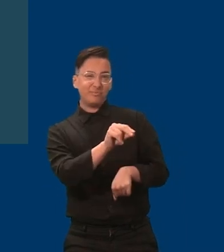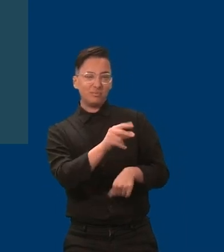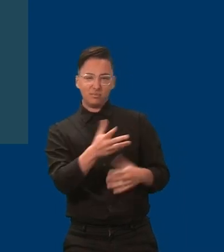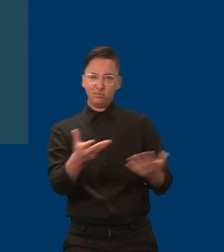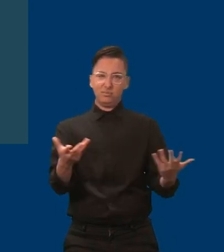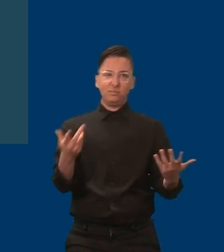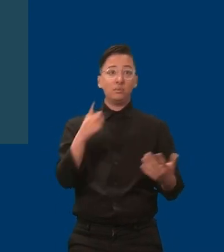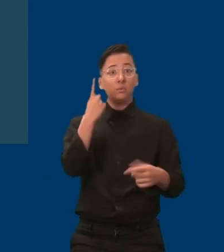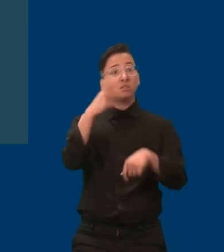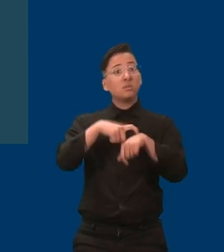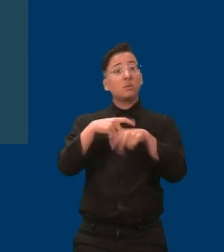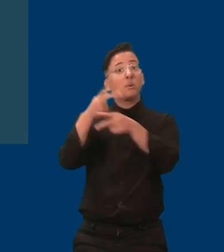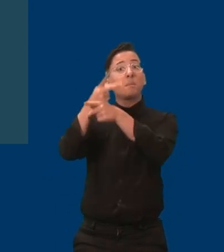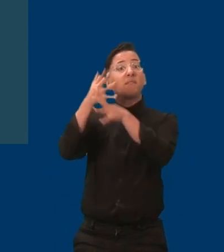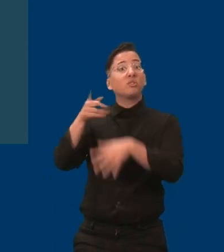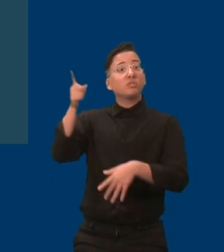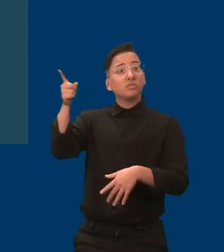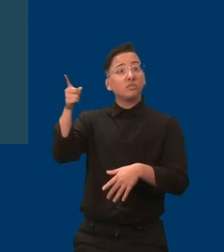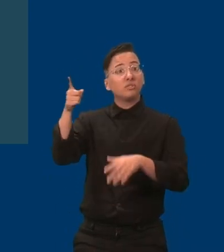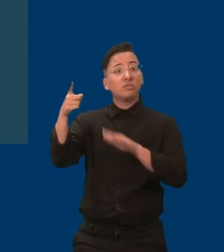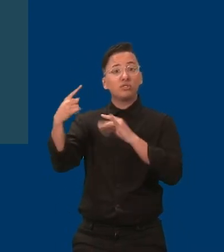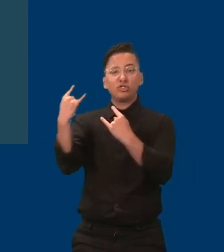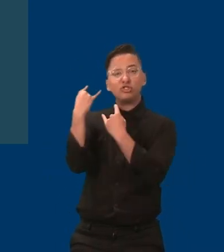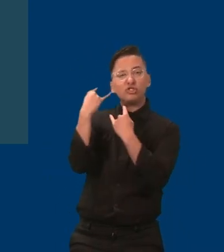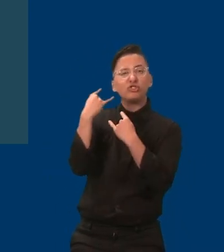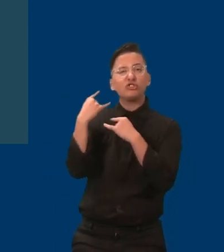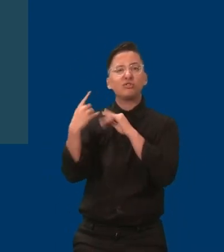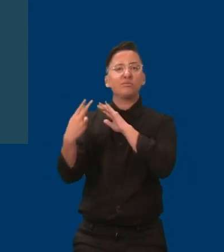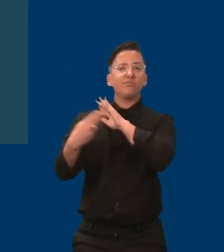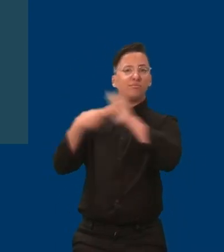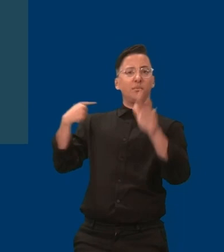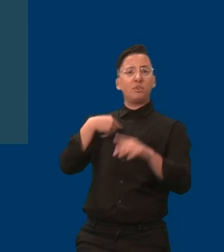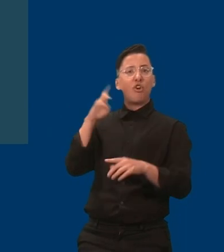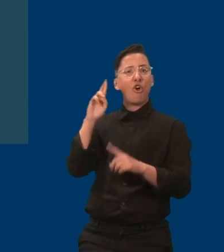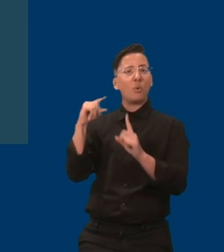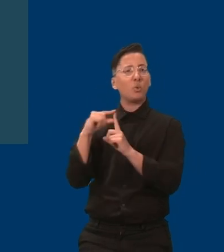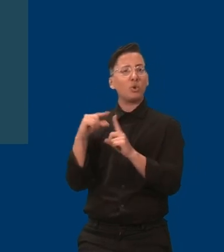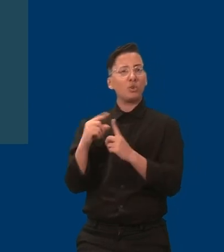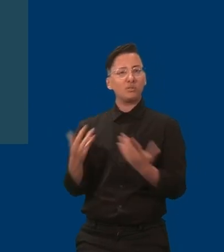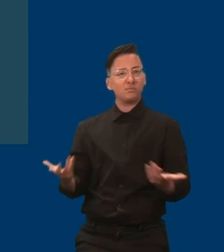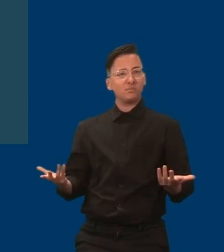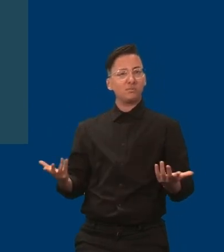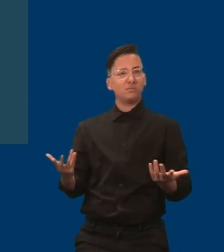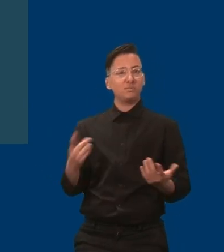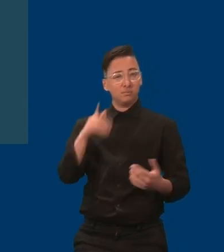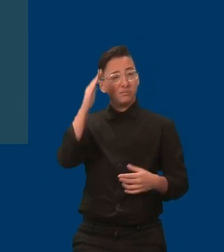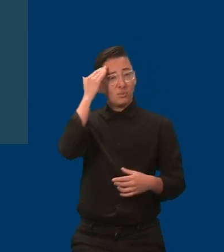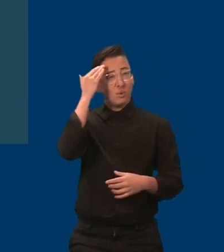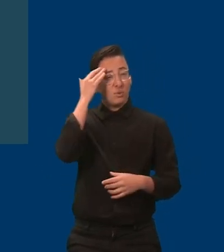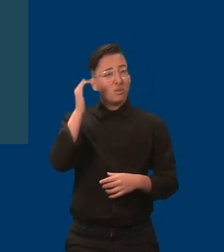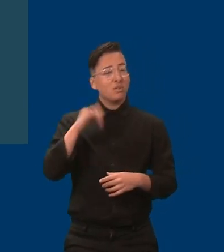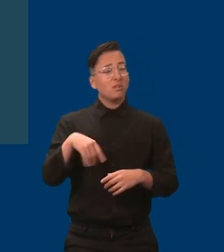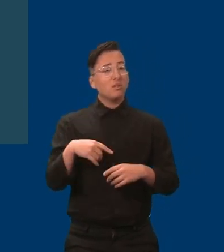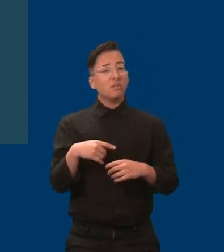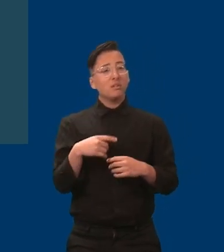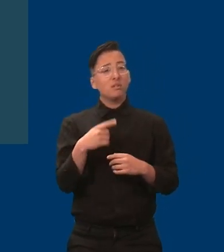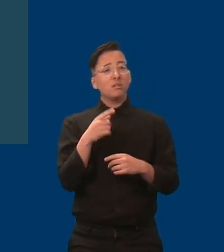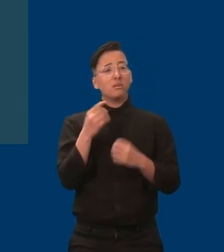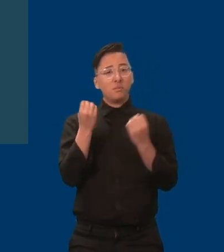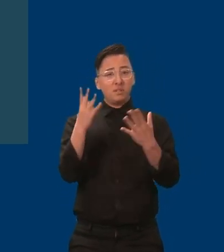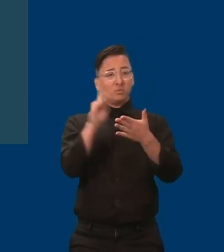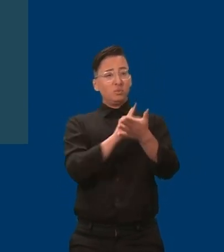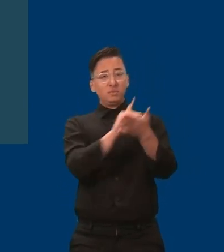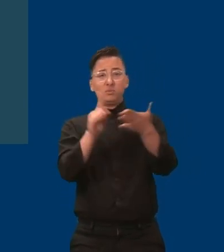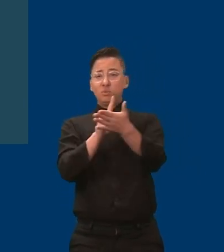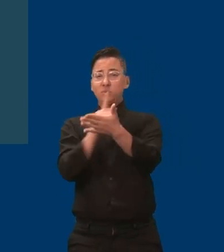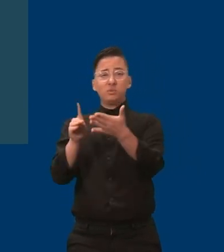However, as with racism, sexism, and other forms of discrimination, in most instances perpetrators